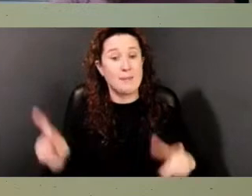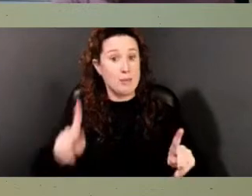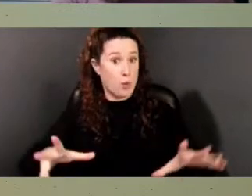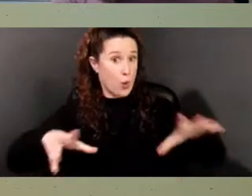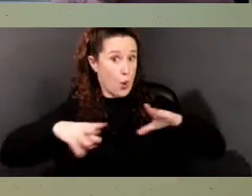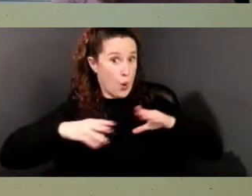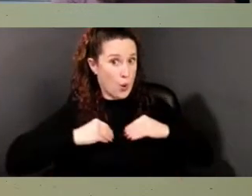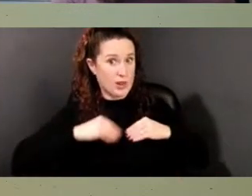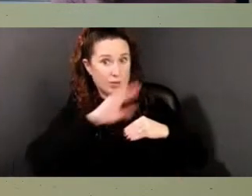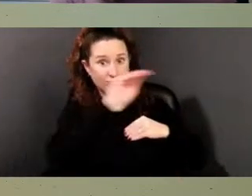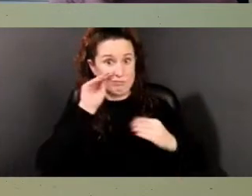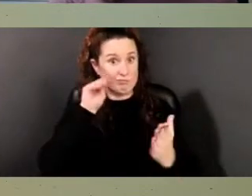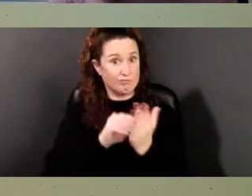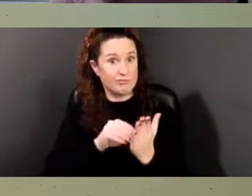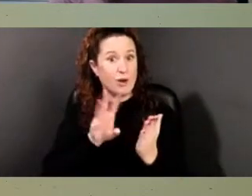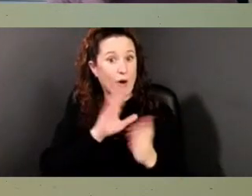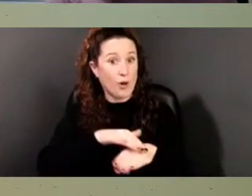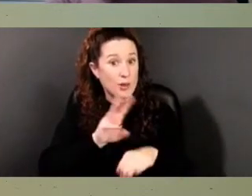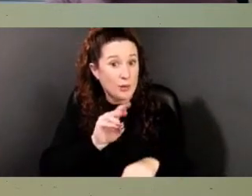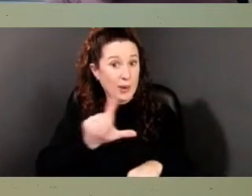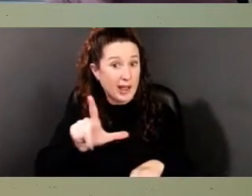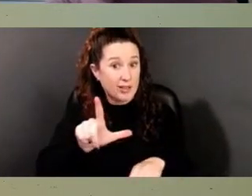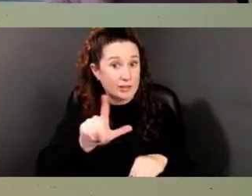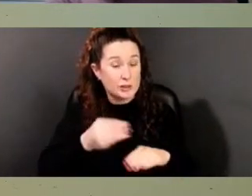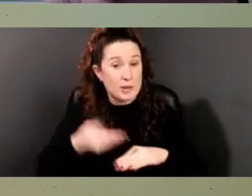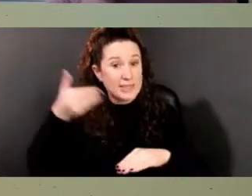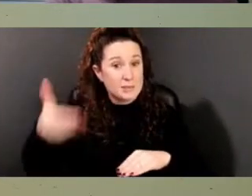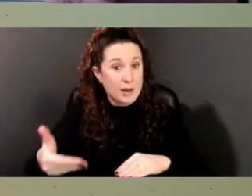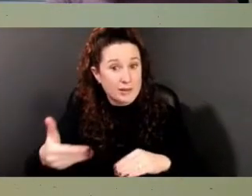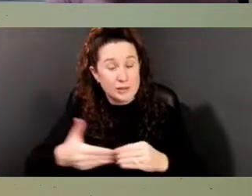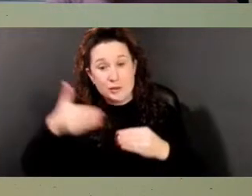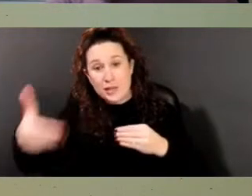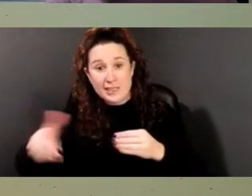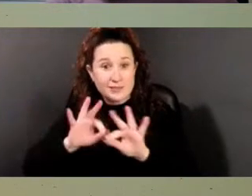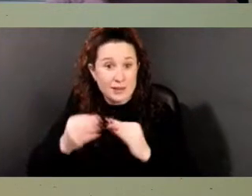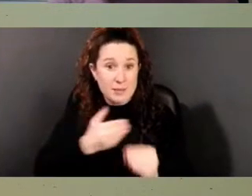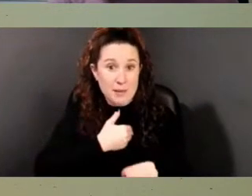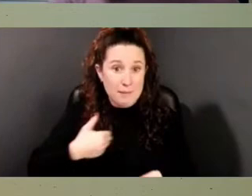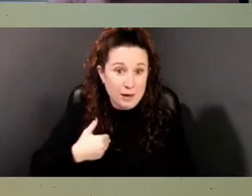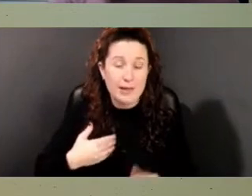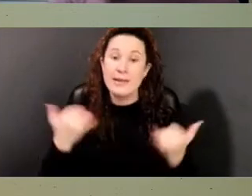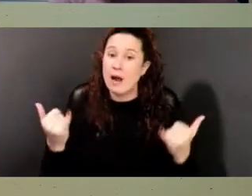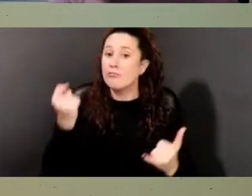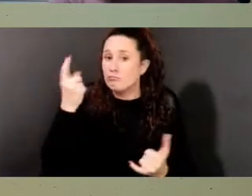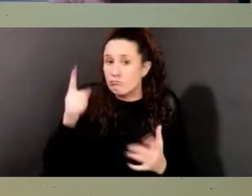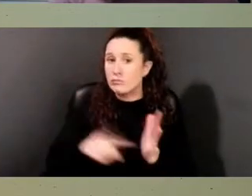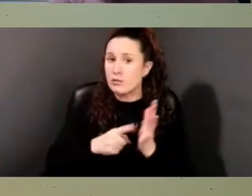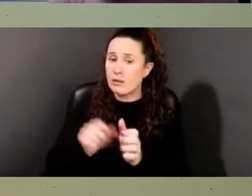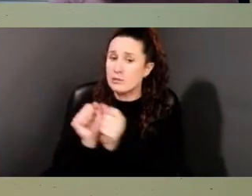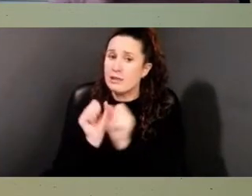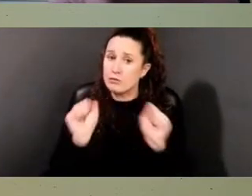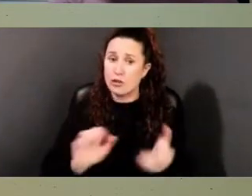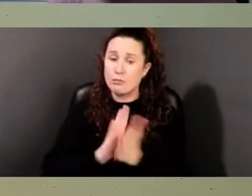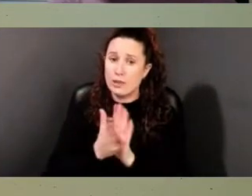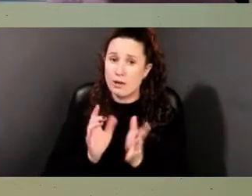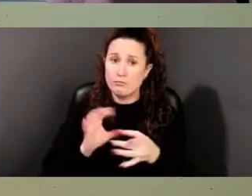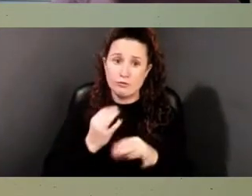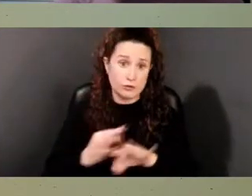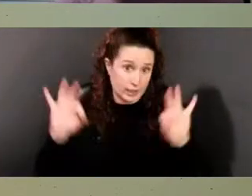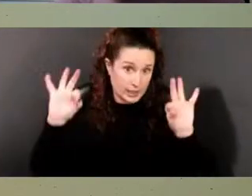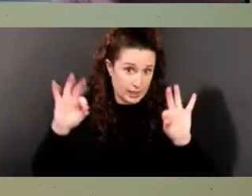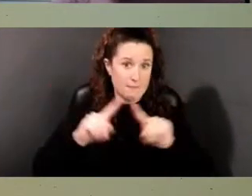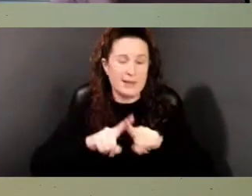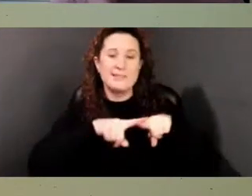Enslaved people could also be free, but that often depended on an individual's enslaver's decision to do that